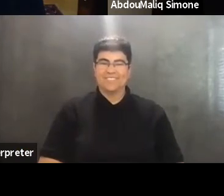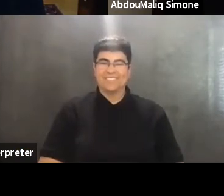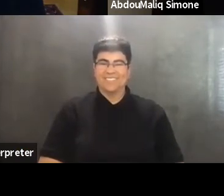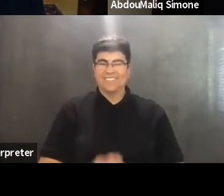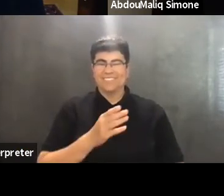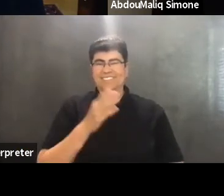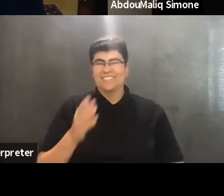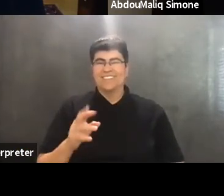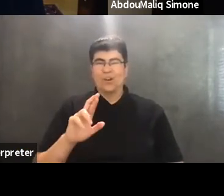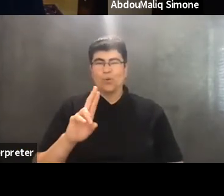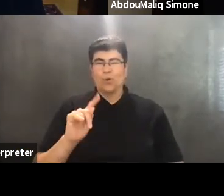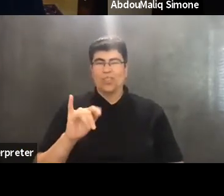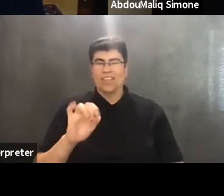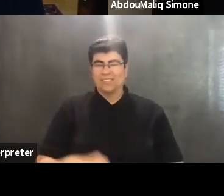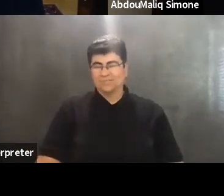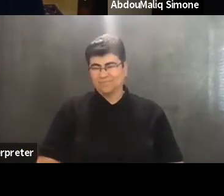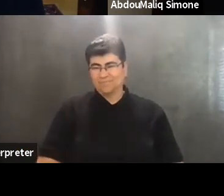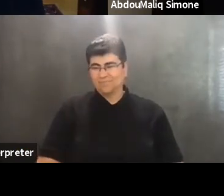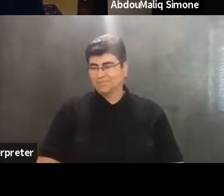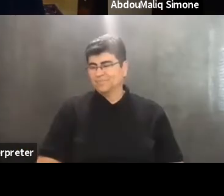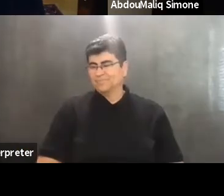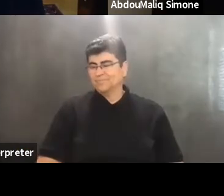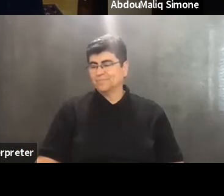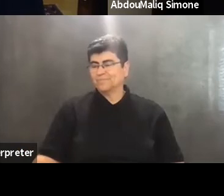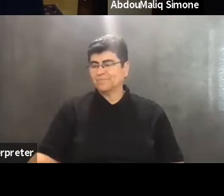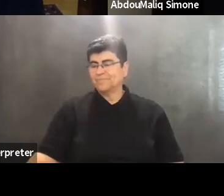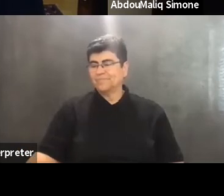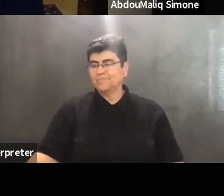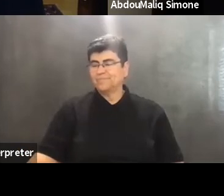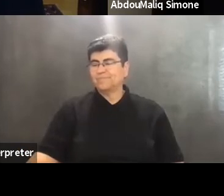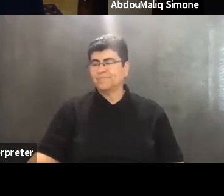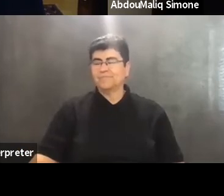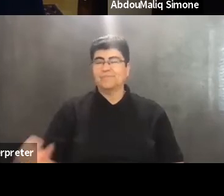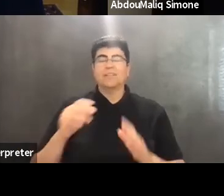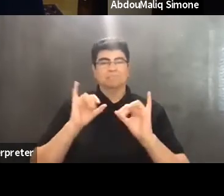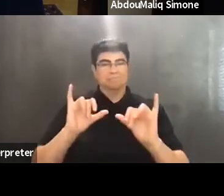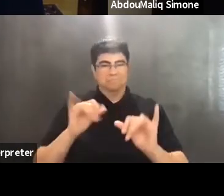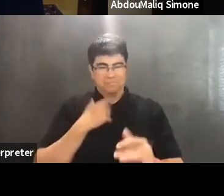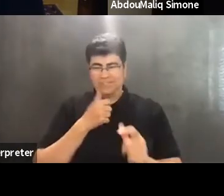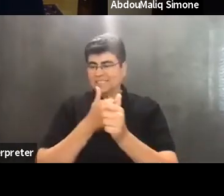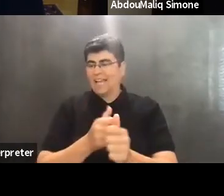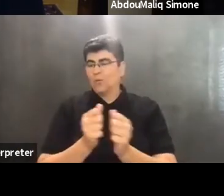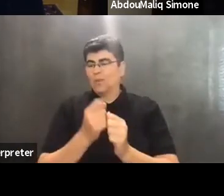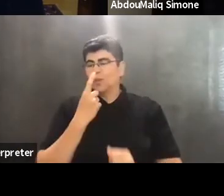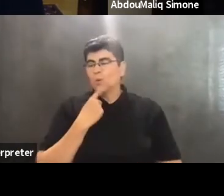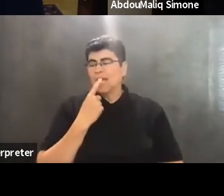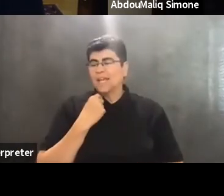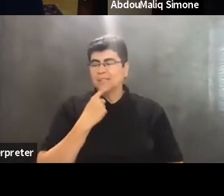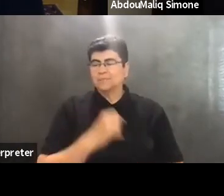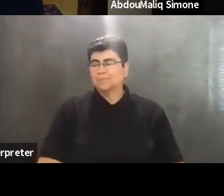Thanks Rafi. Ruthie? Thank you. Let's, we're sticking with the red. Um, um, couple of things,